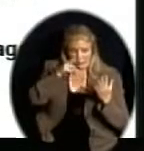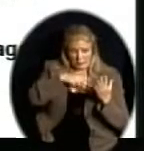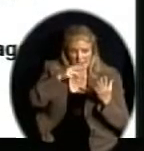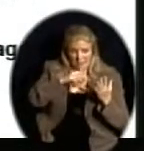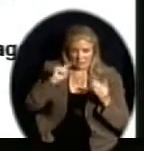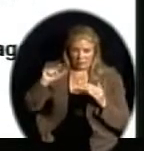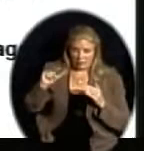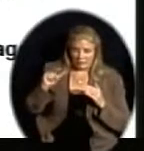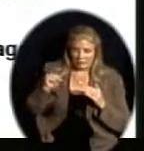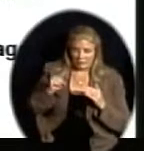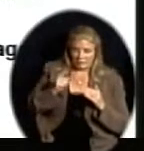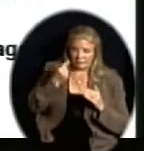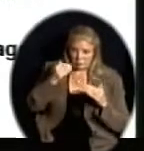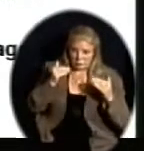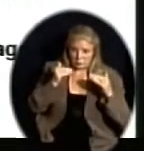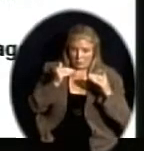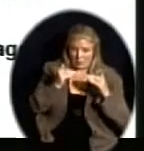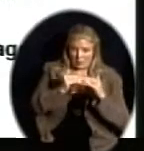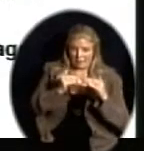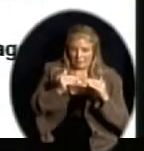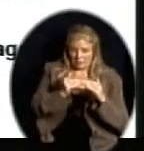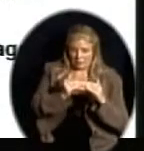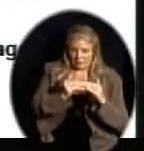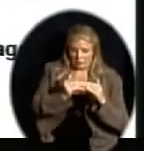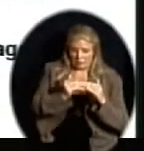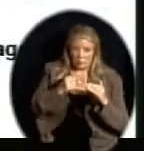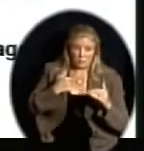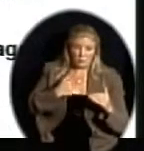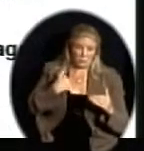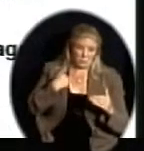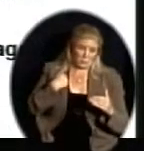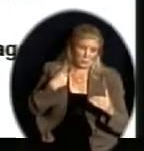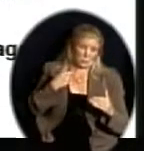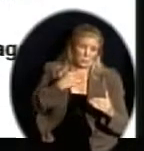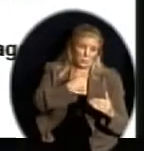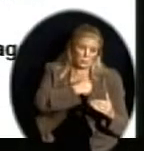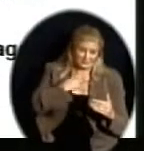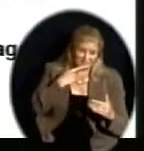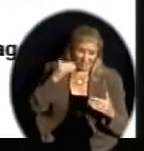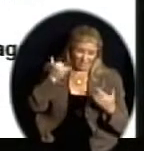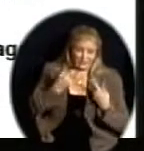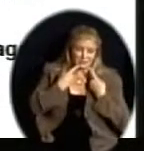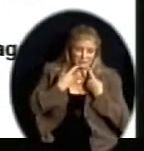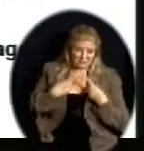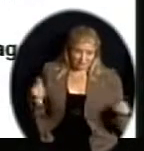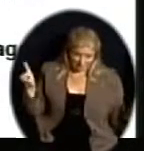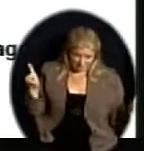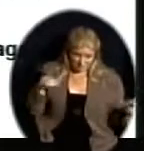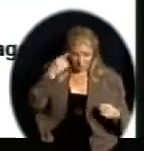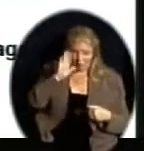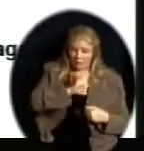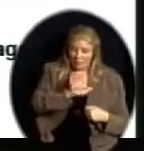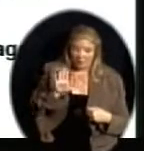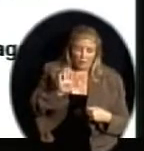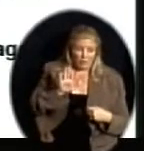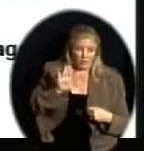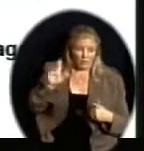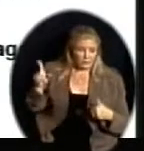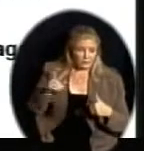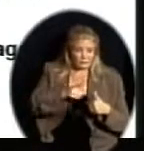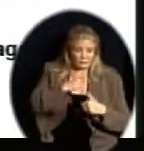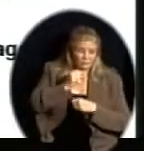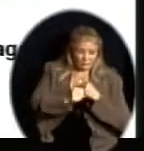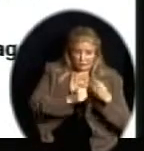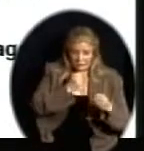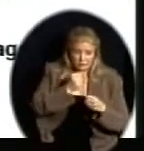and we count that as a success for her first year in a U.S. school for her first year in Olathe learning English, as I would